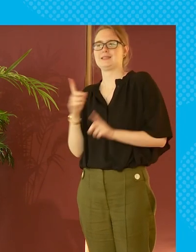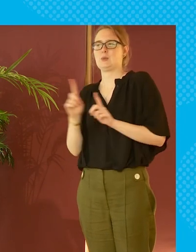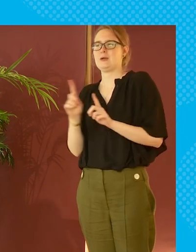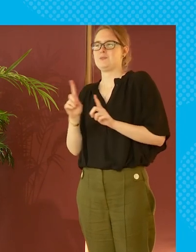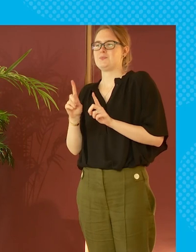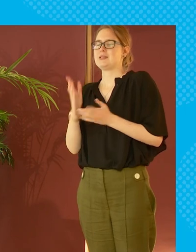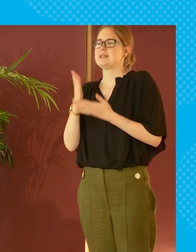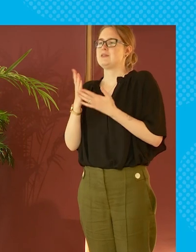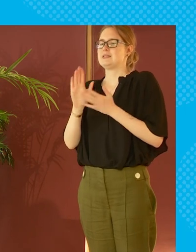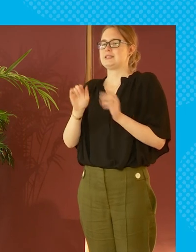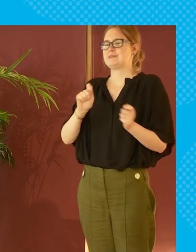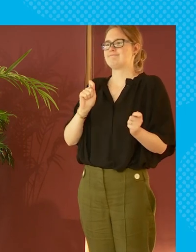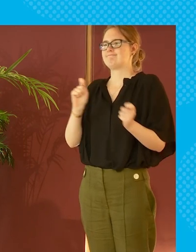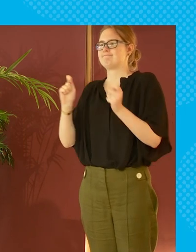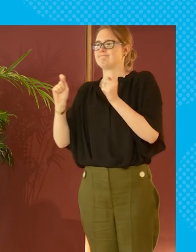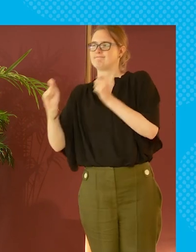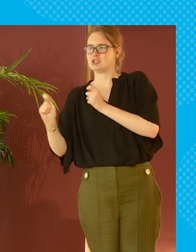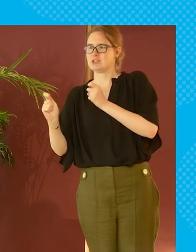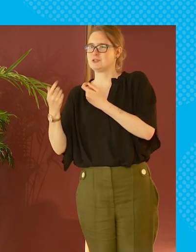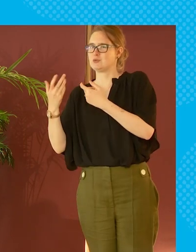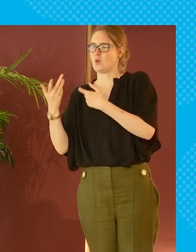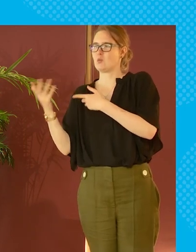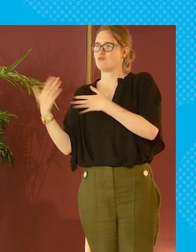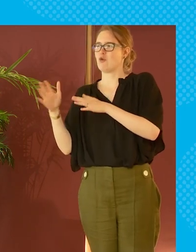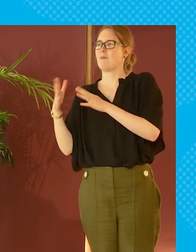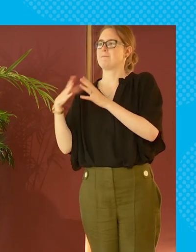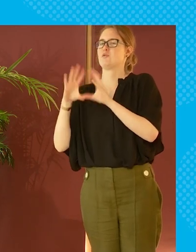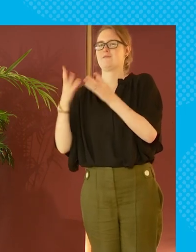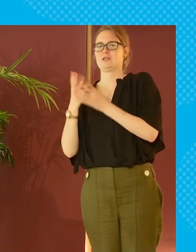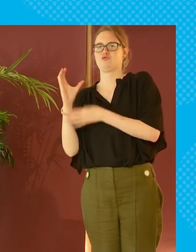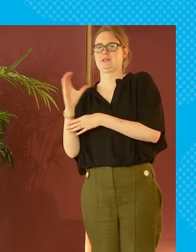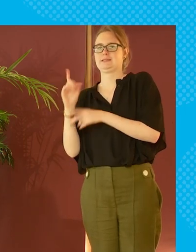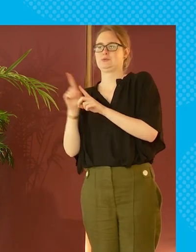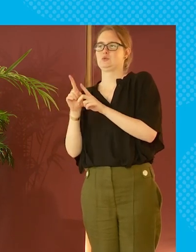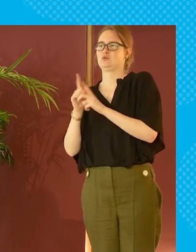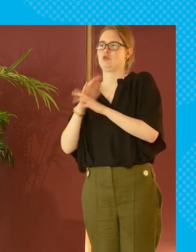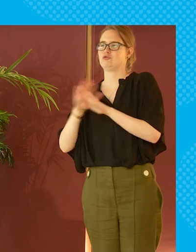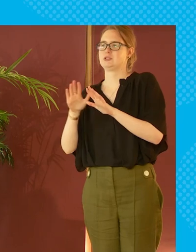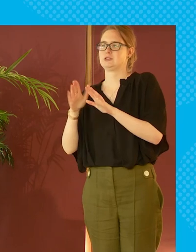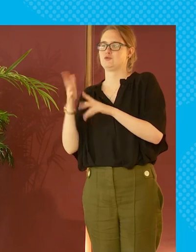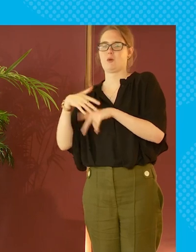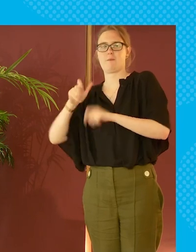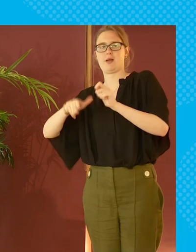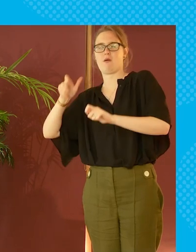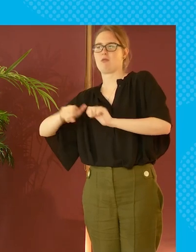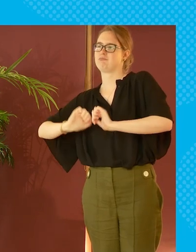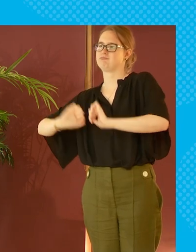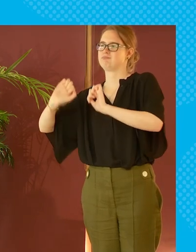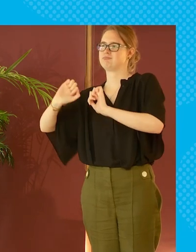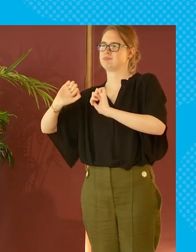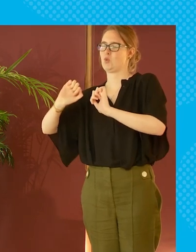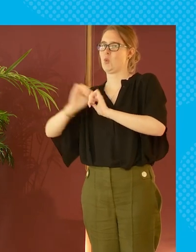think that there is definitely a move against kind of universalism at the moment and not just from those